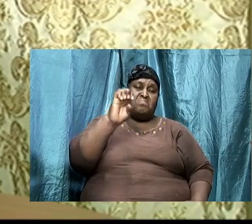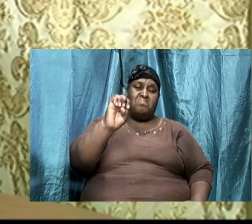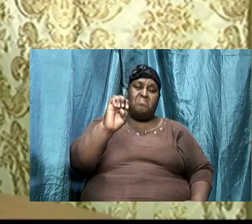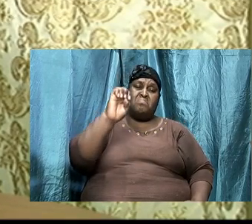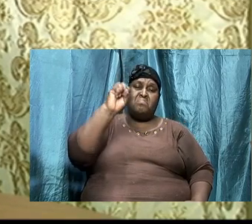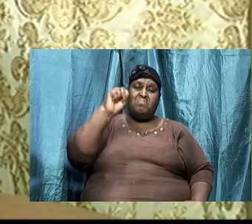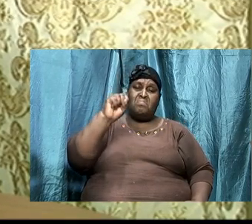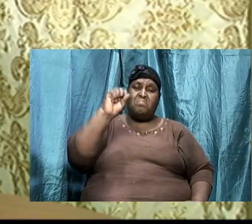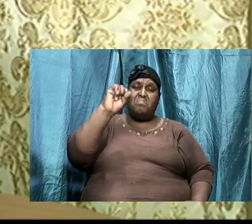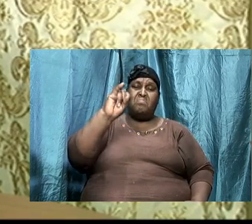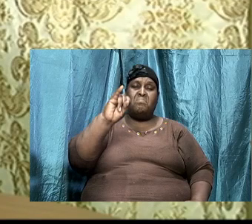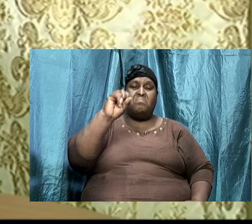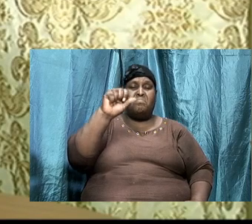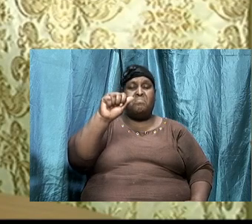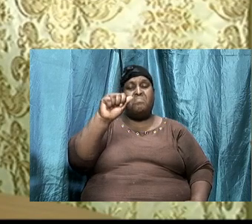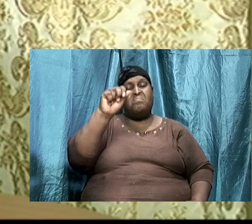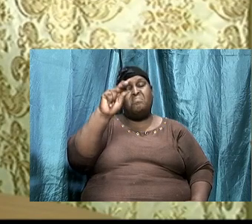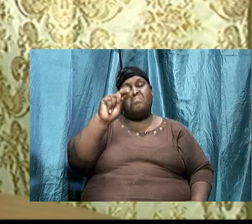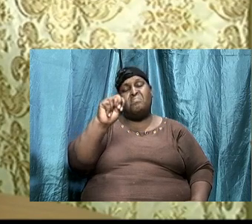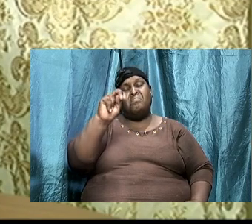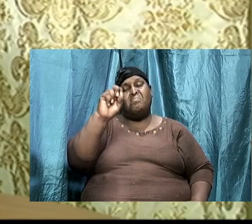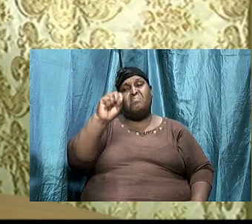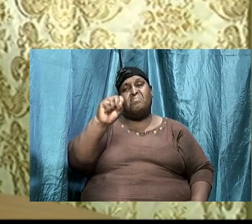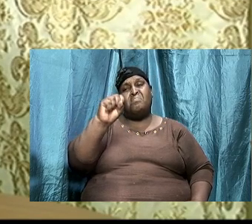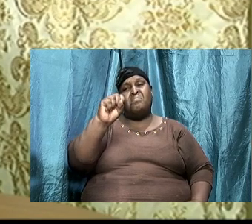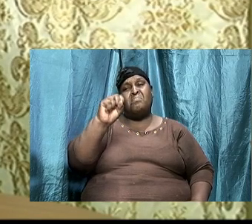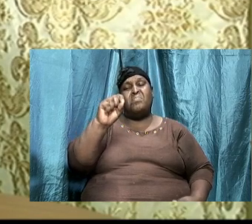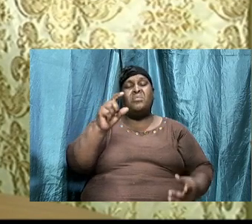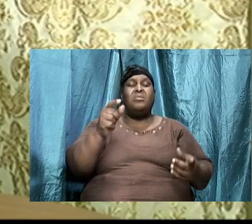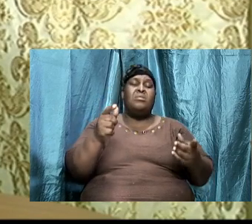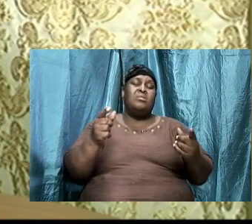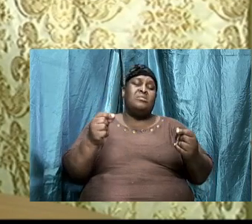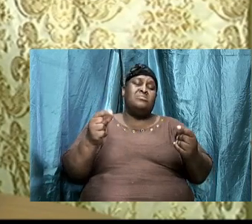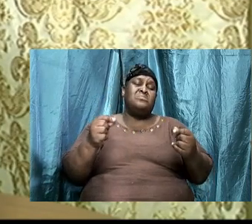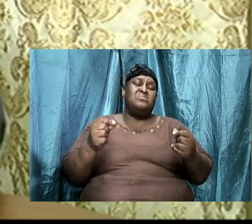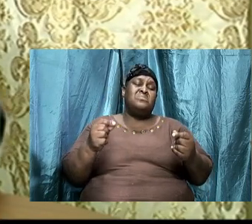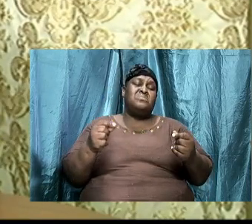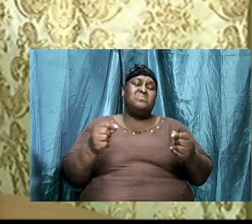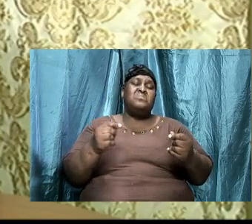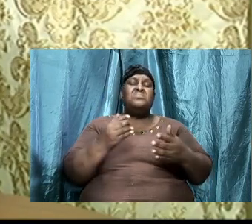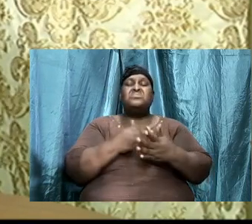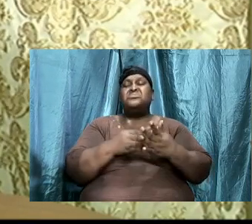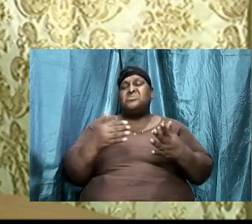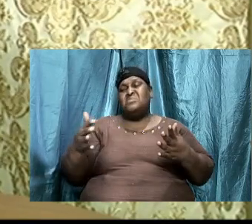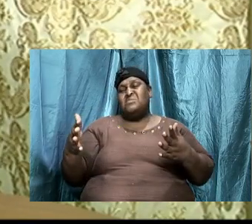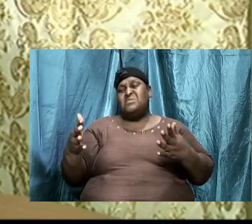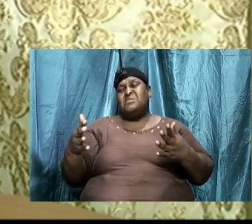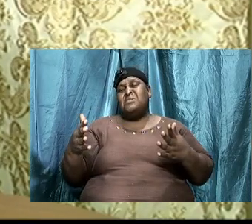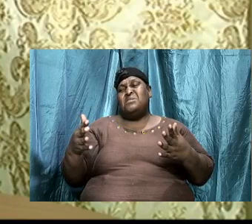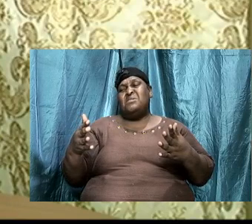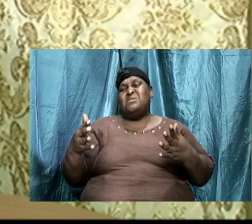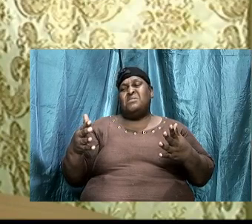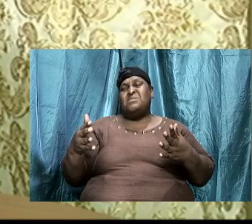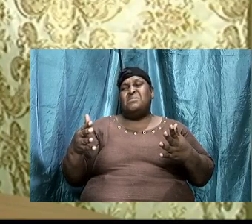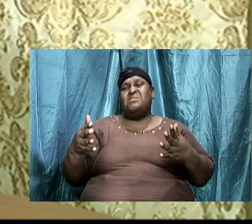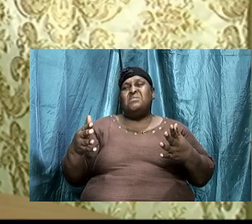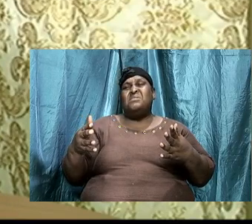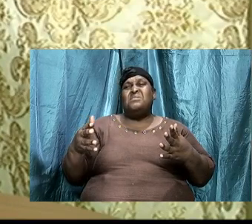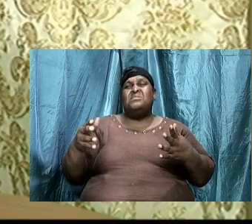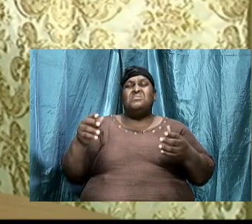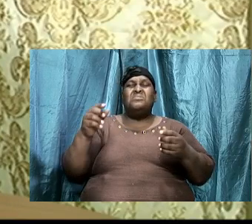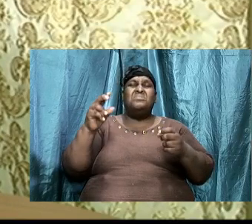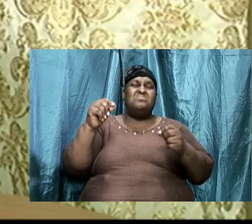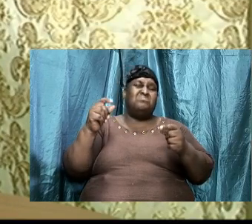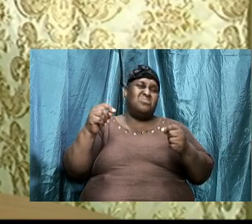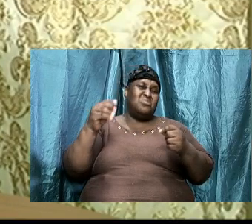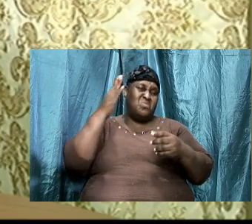be doing something that is familiar to each and every one of us, but it's where my heart is. I believe that in